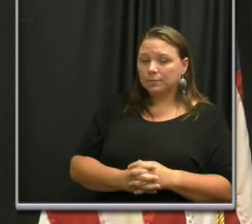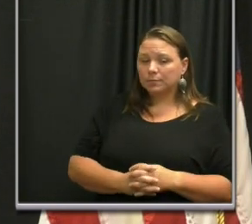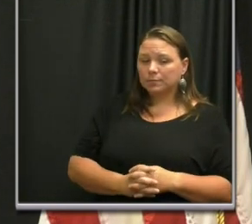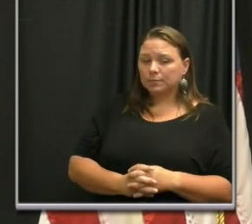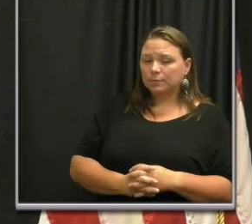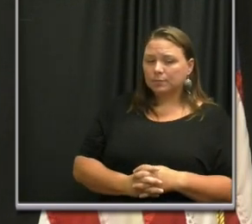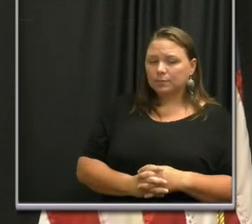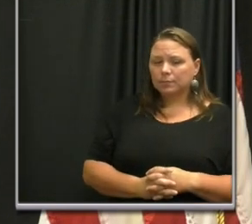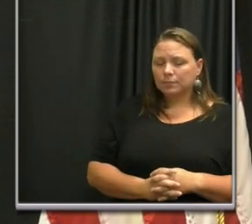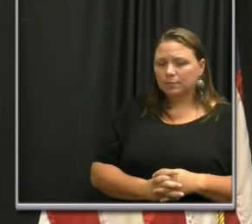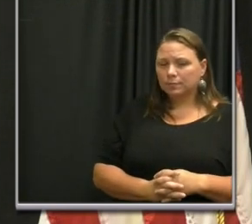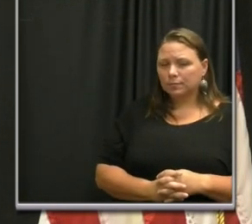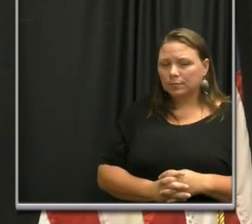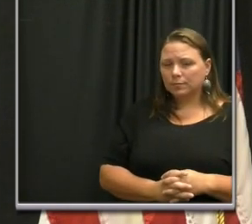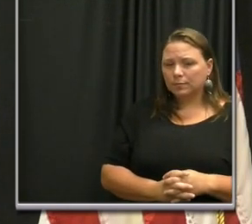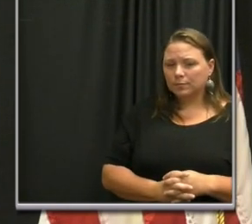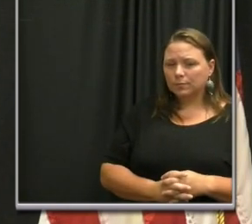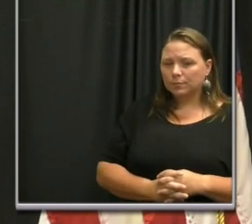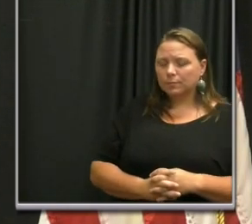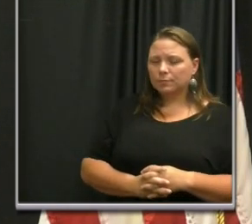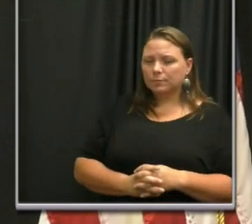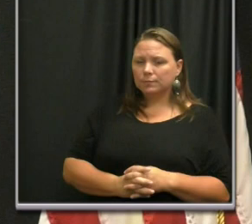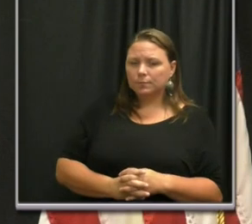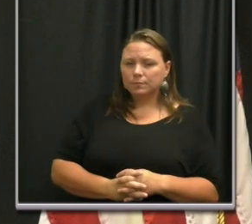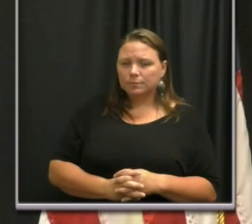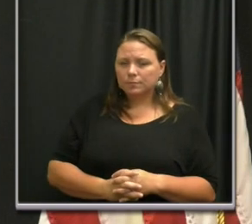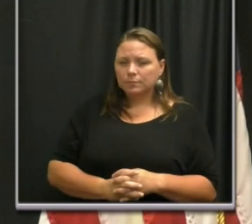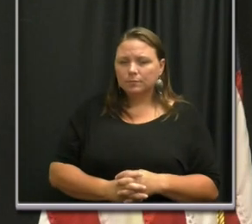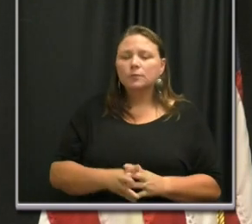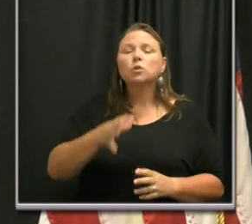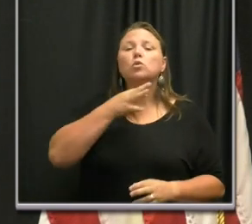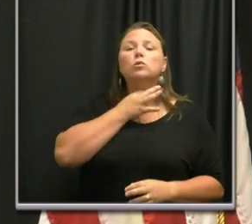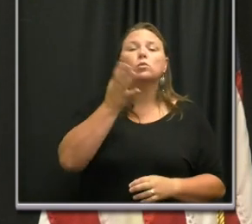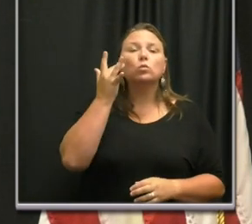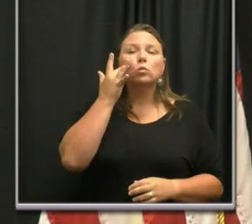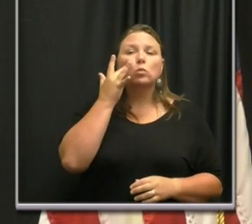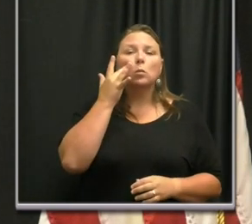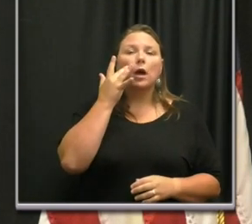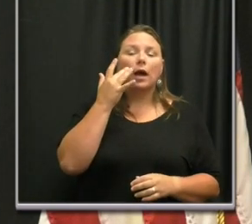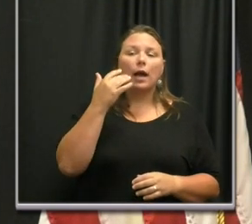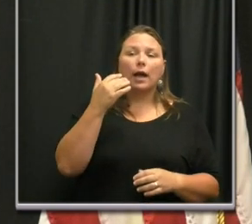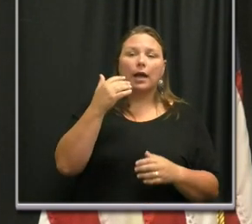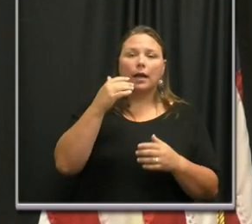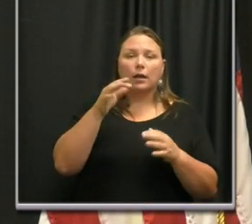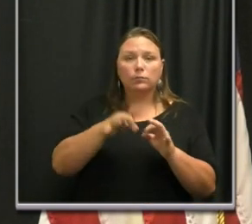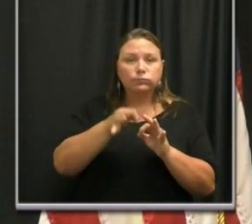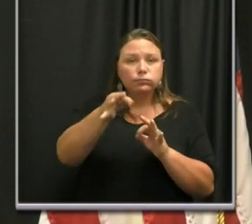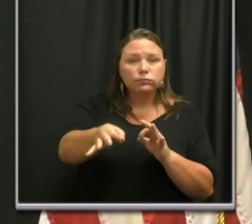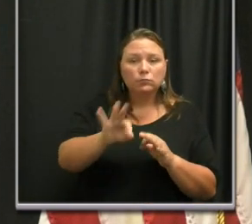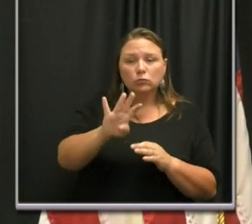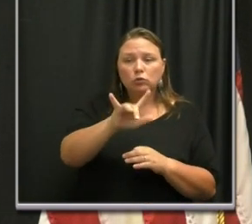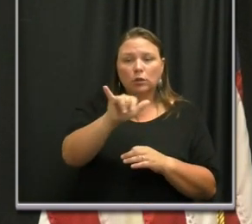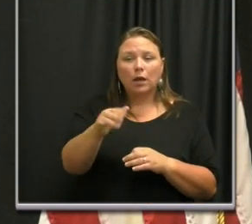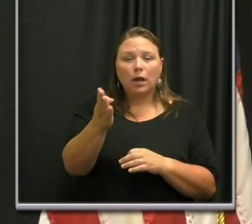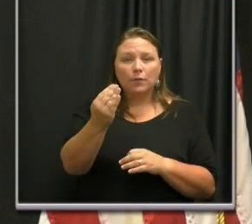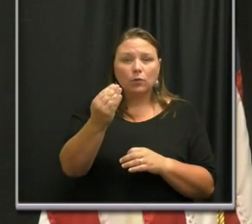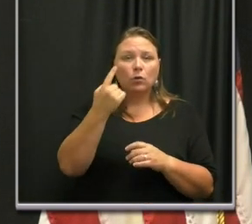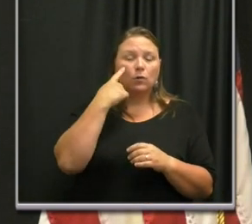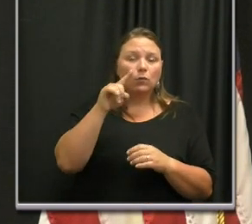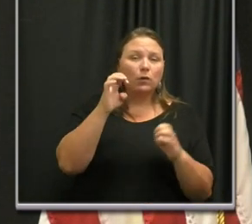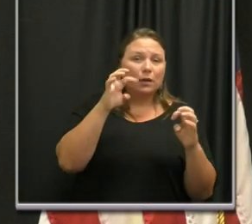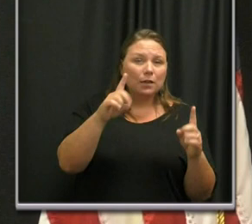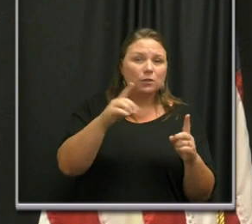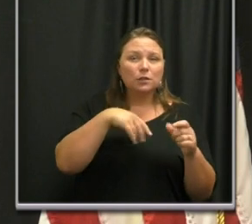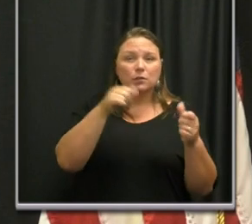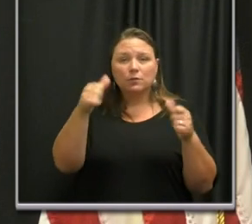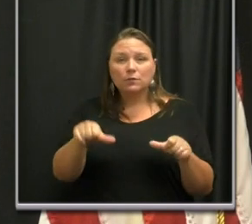flyers being handed out? Yeah, I'm curious on why it took until July 14th for education and flyers to